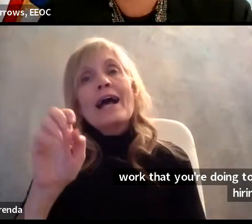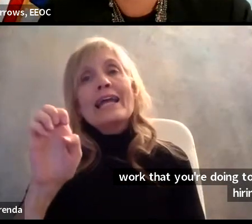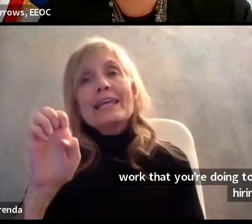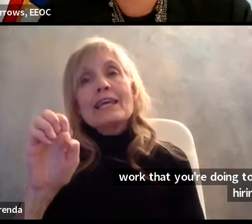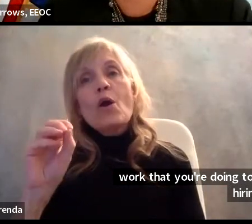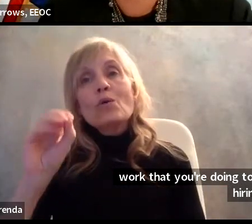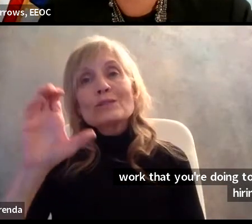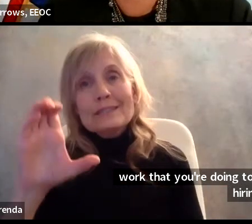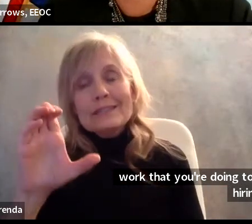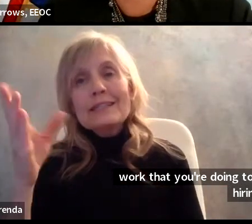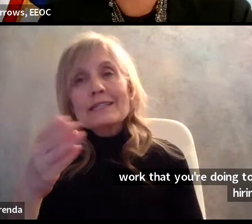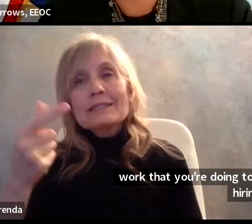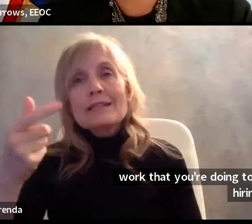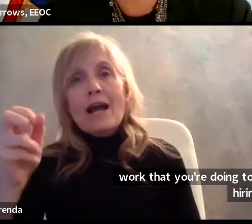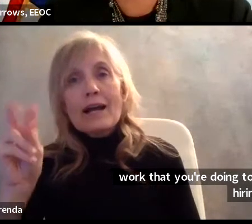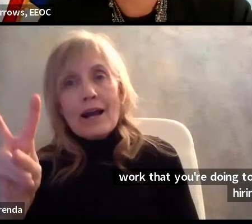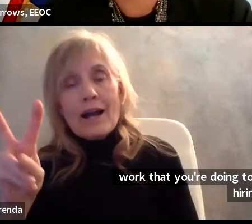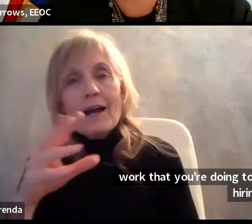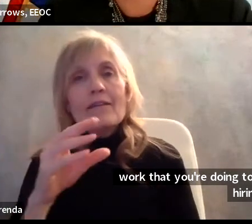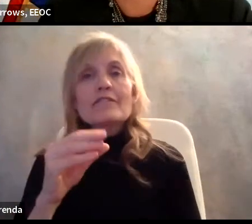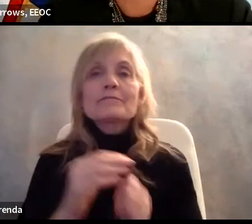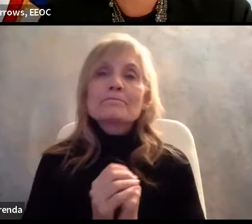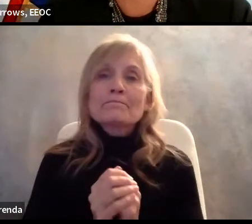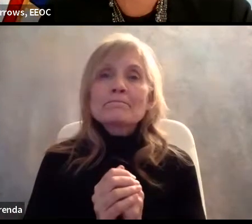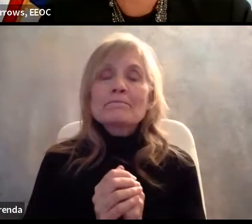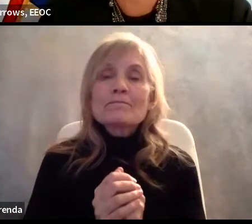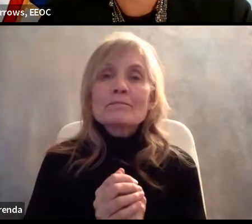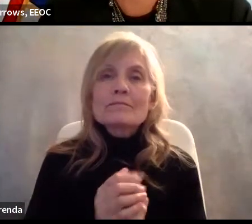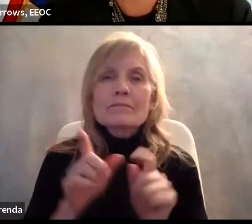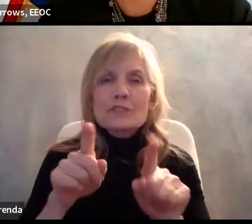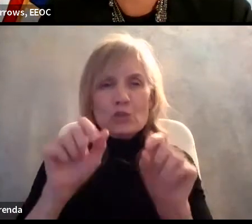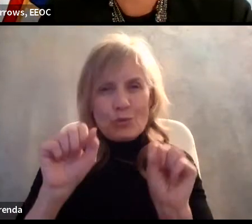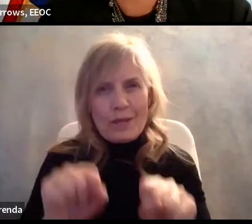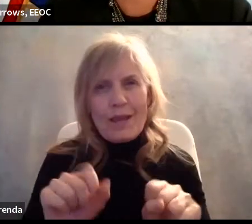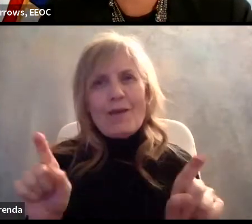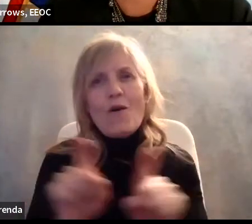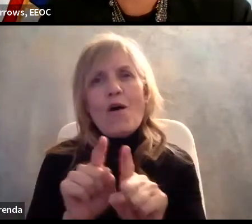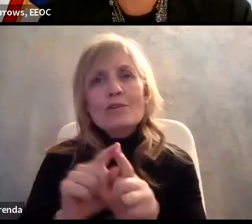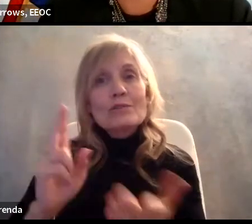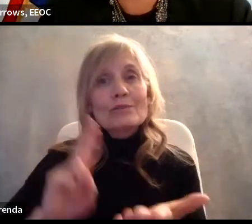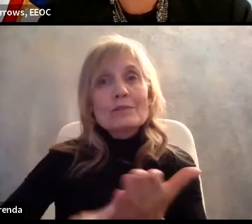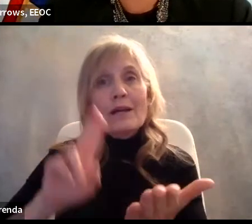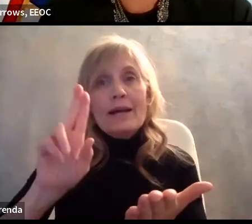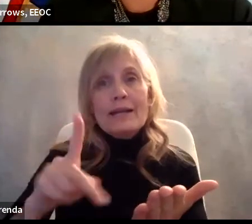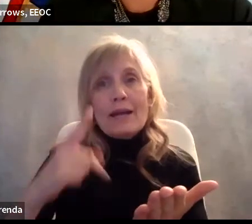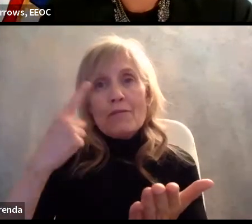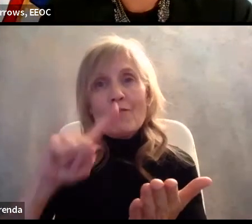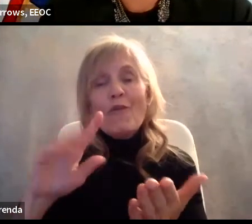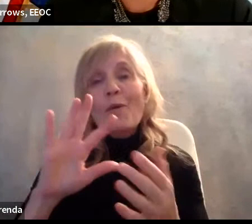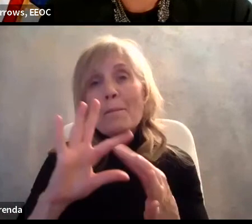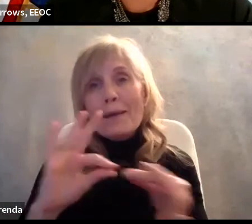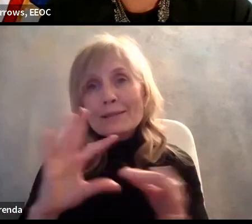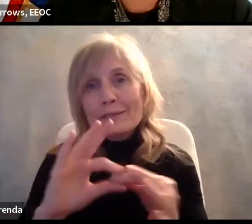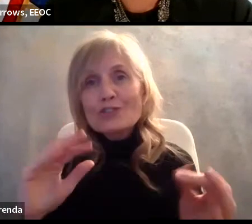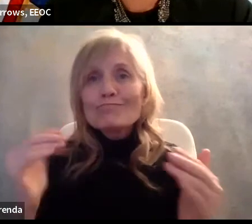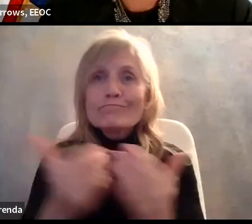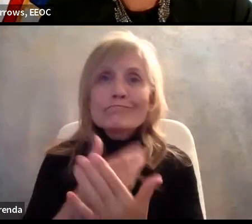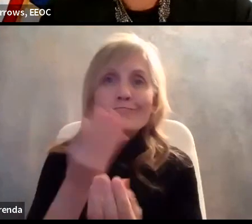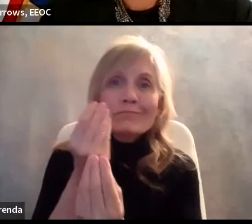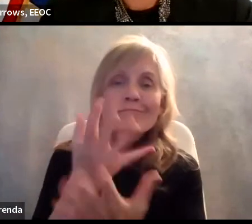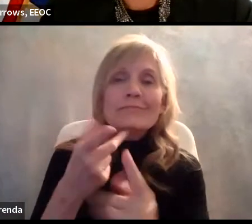-initiative at DOL.gov. You can also sign up for messages and updates from